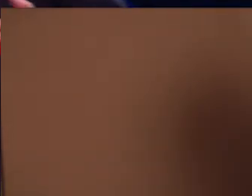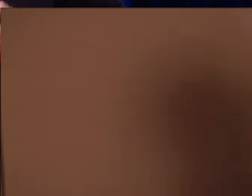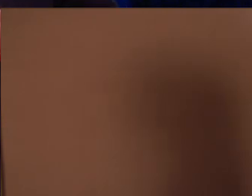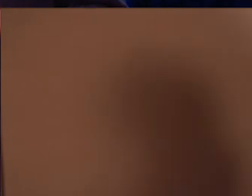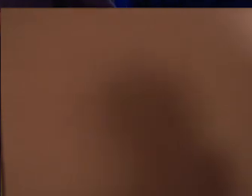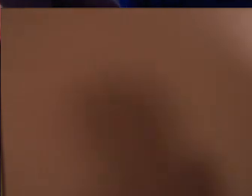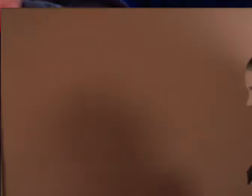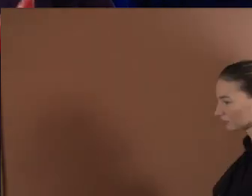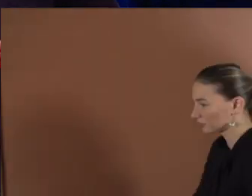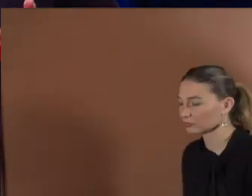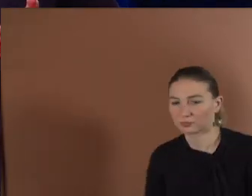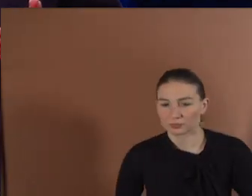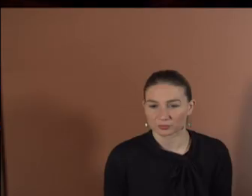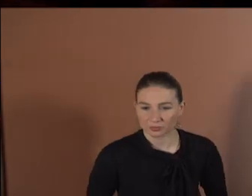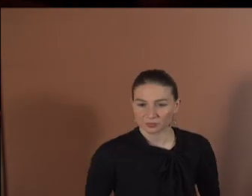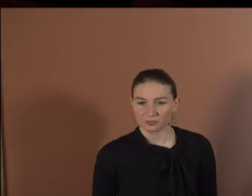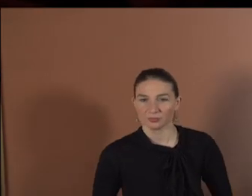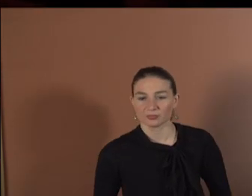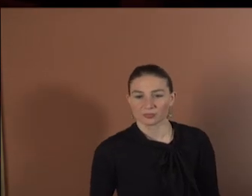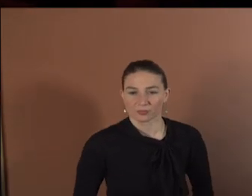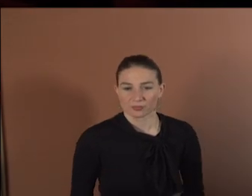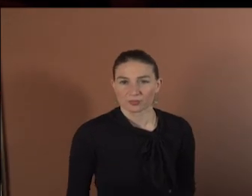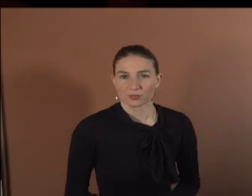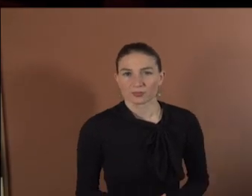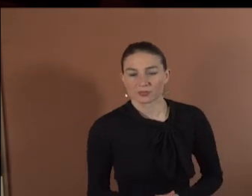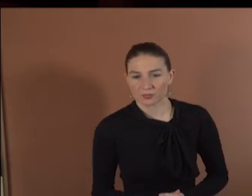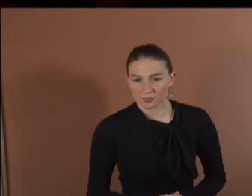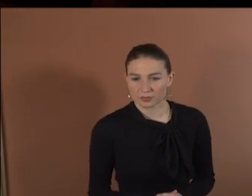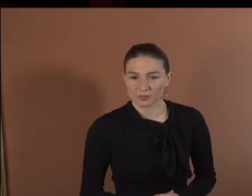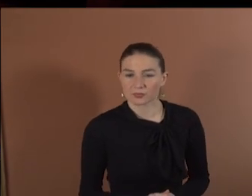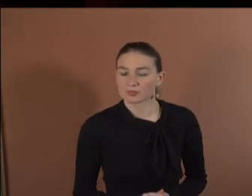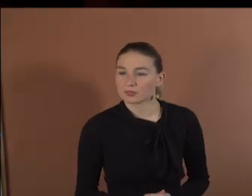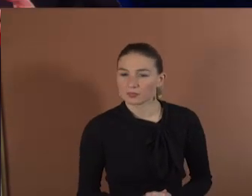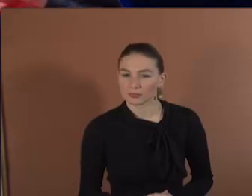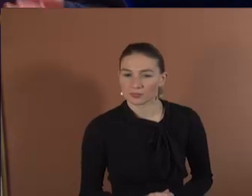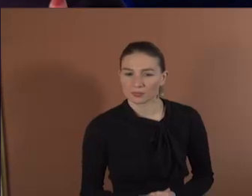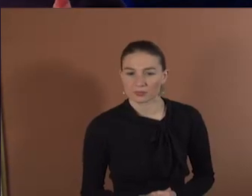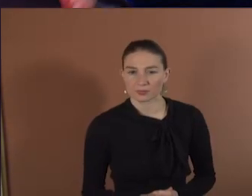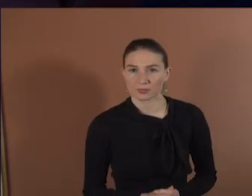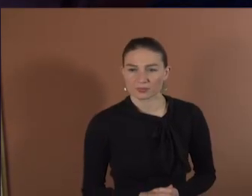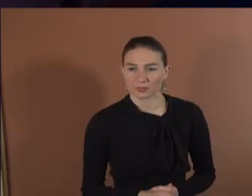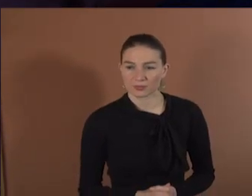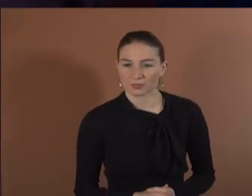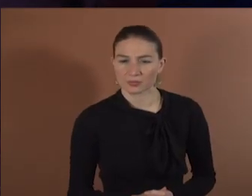Does anybody here knows anyone who suffers, who has suffered from depression or burnout?